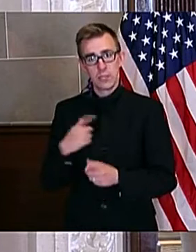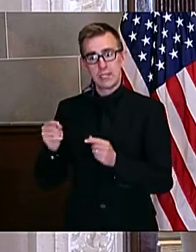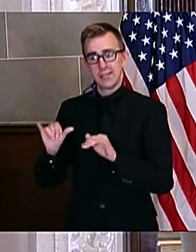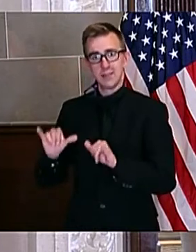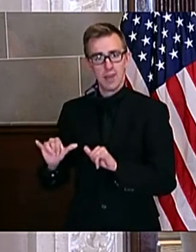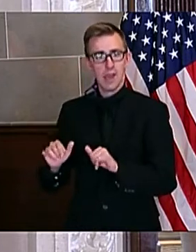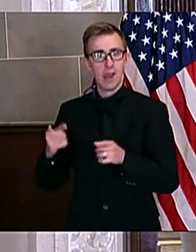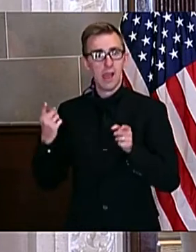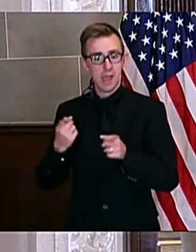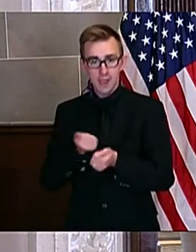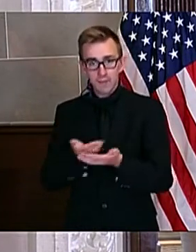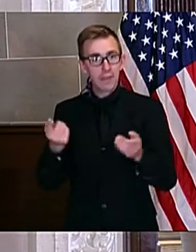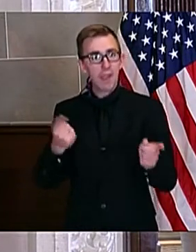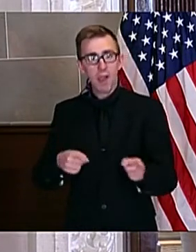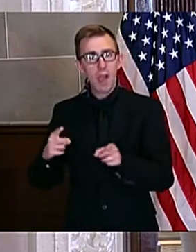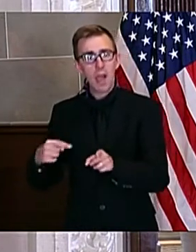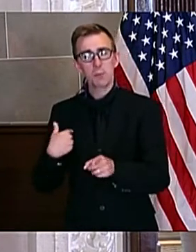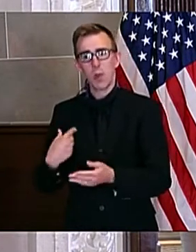else that has happened.